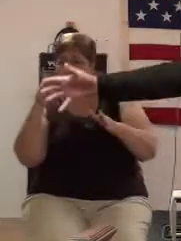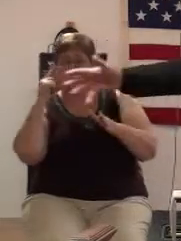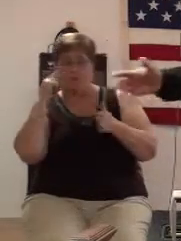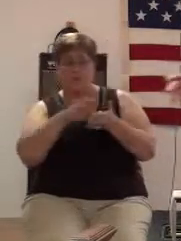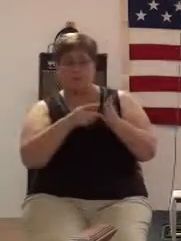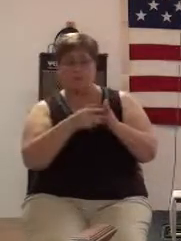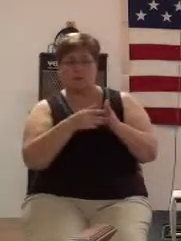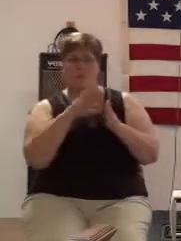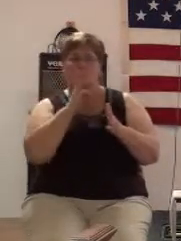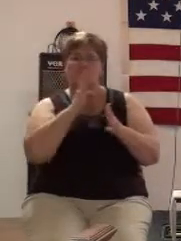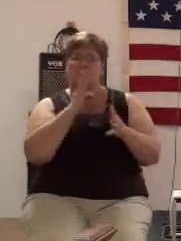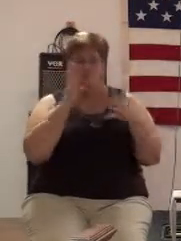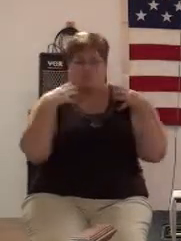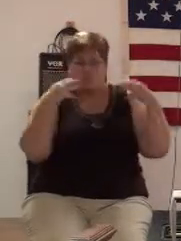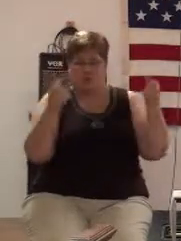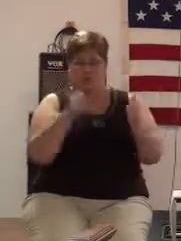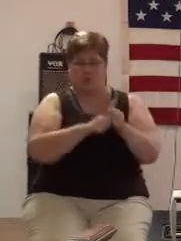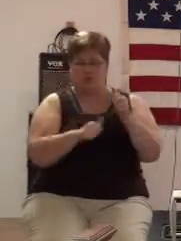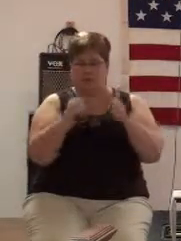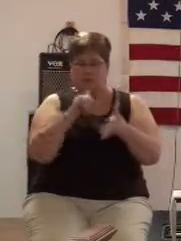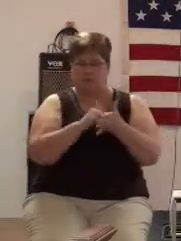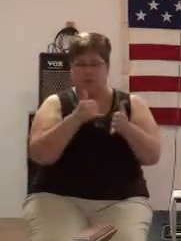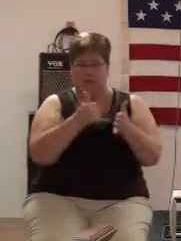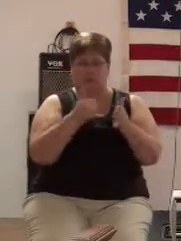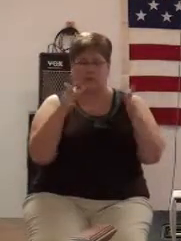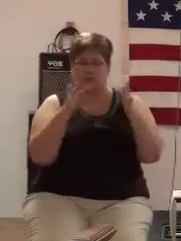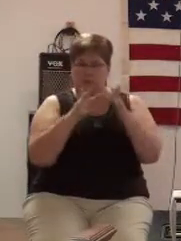everything that it touches.